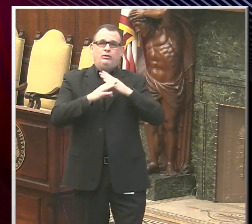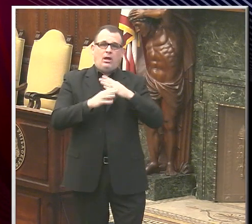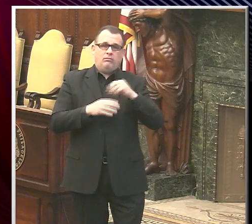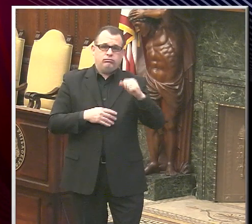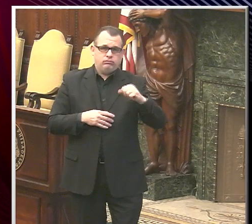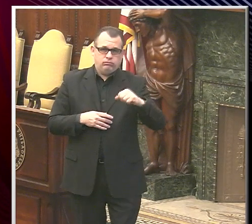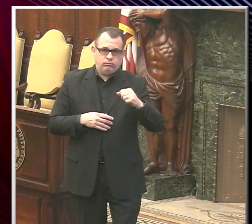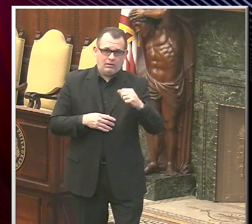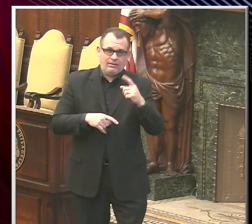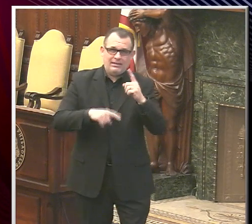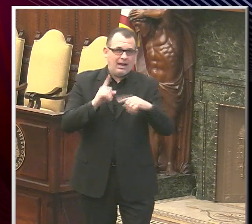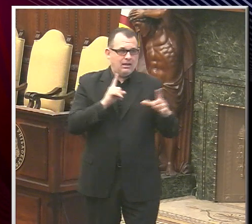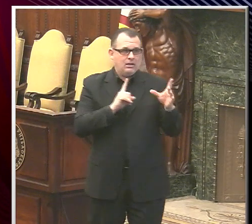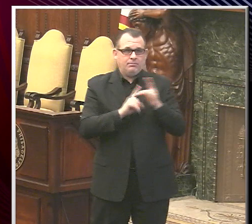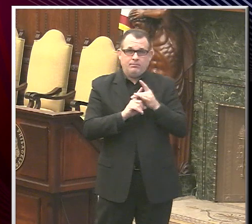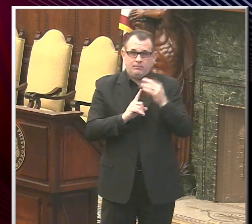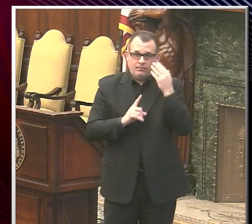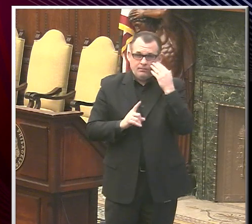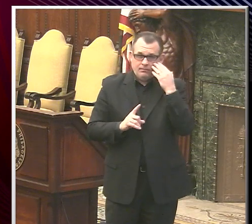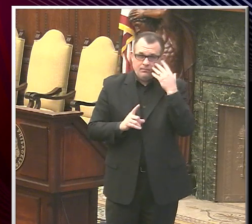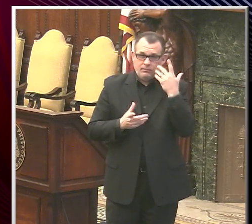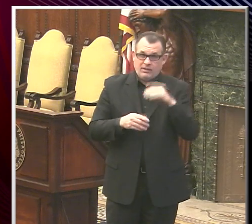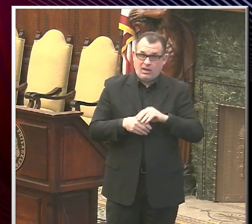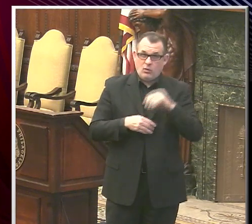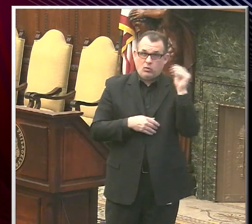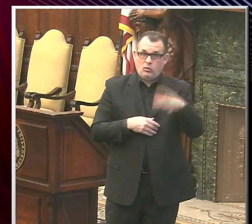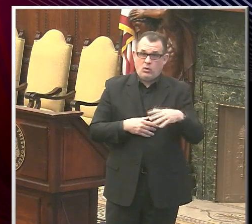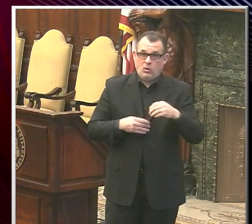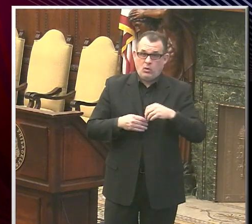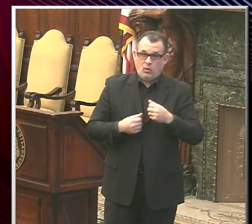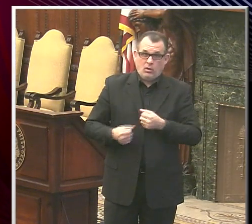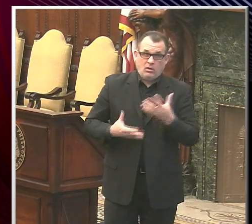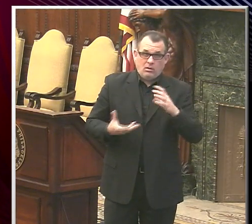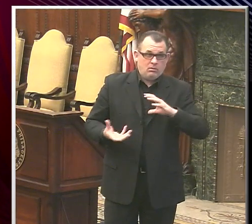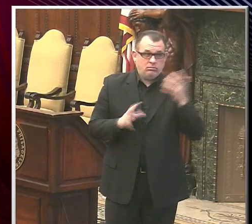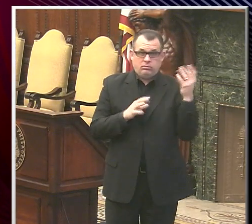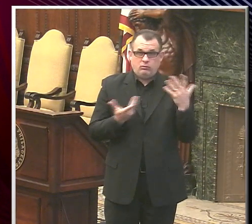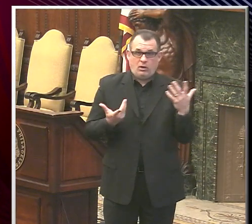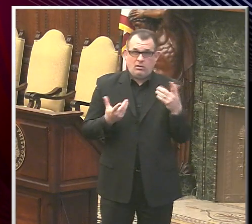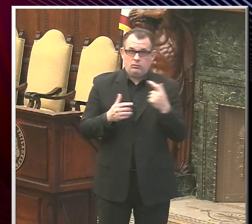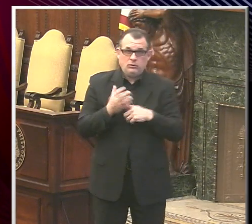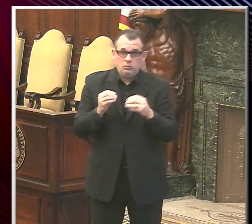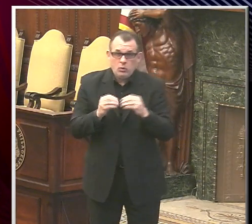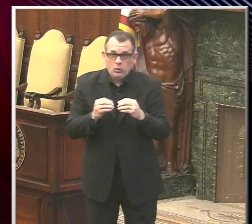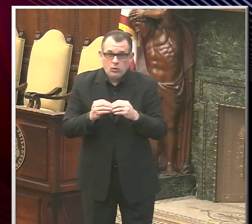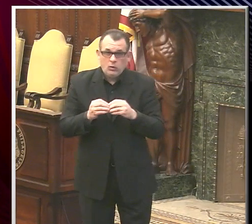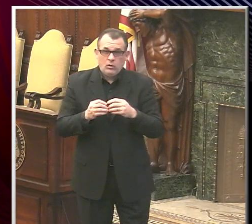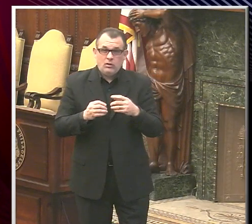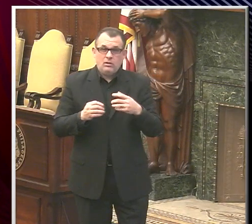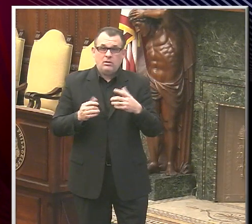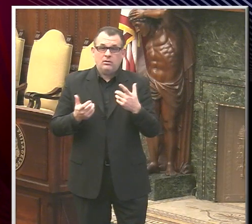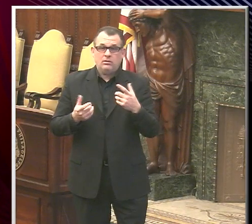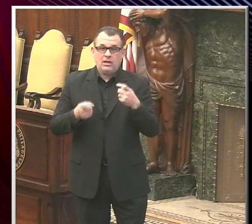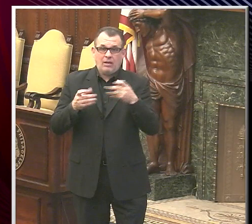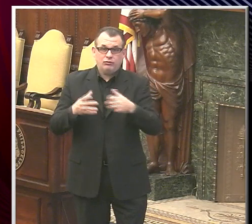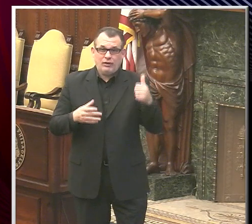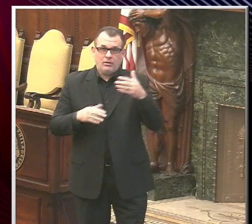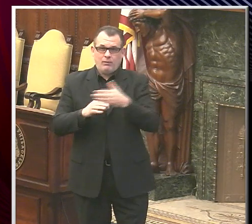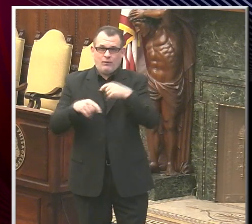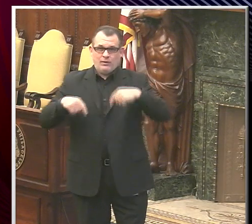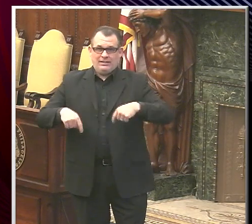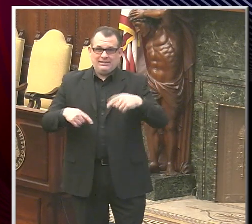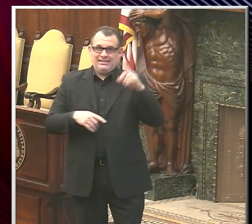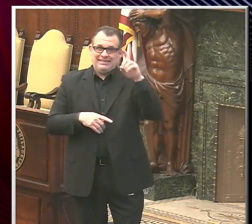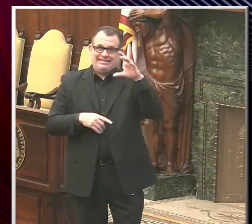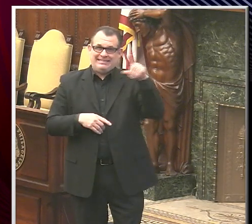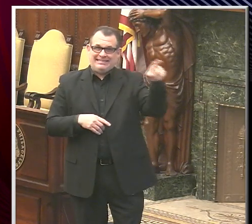going to get it. And that's what's created all this. And what's really created it all is having an administration before this one in Washington that